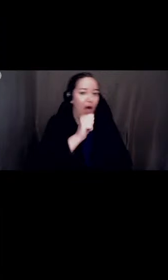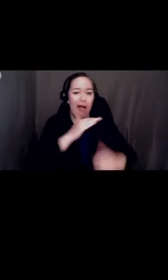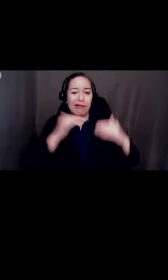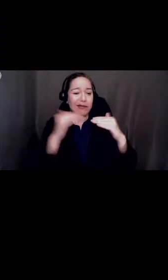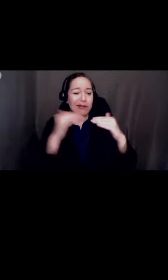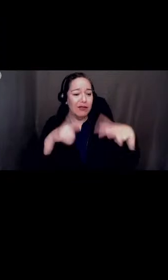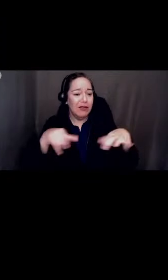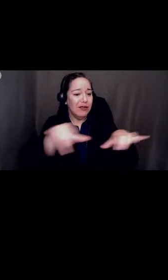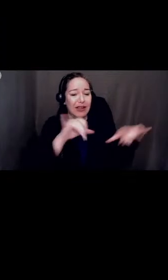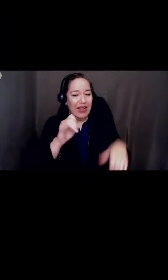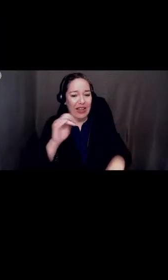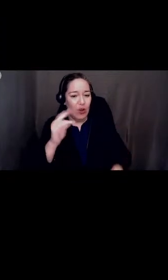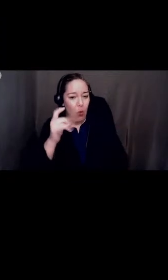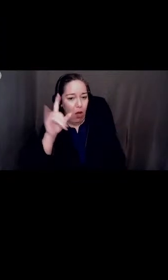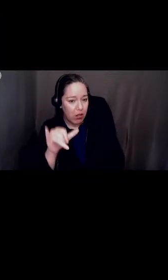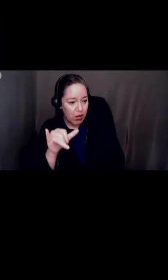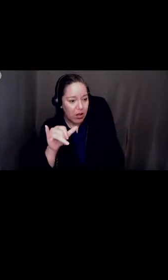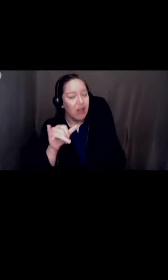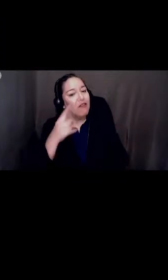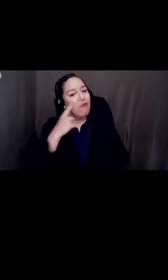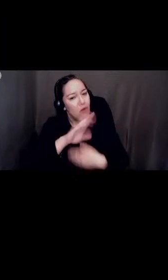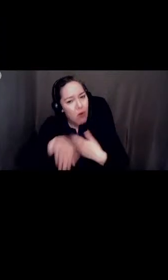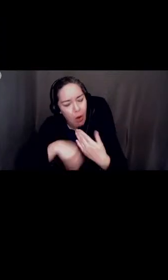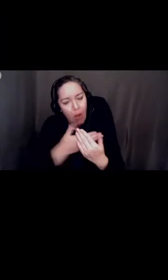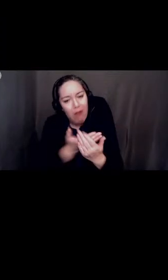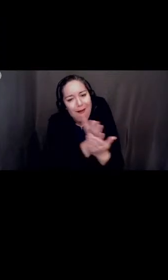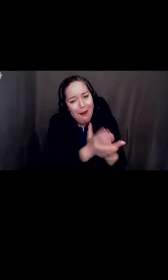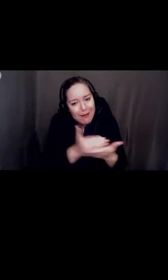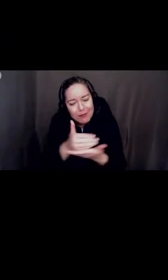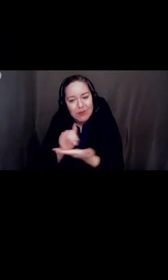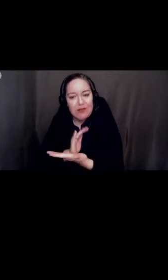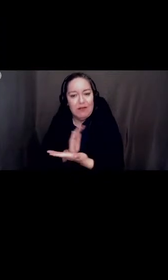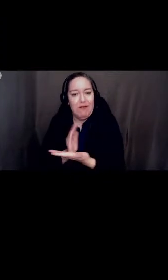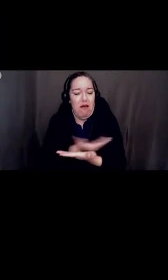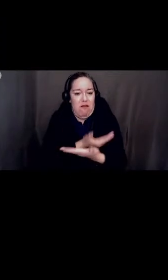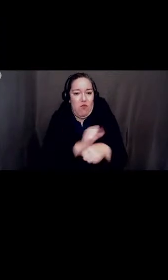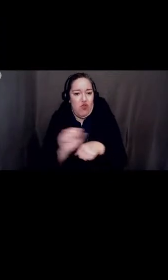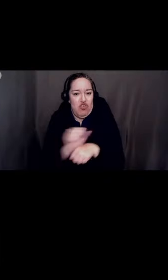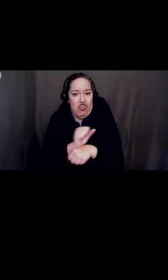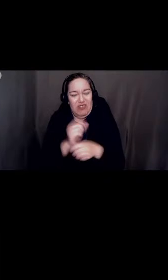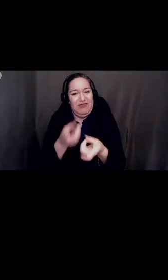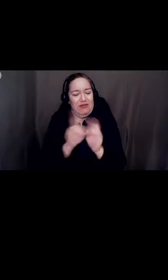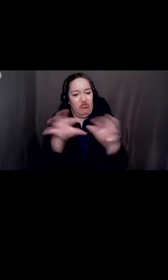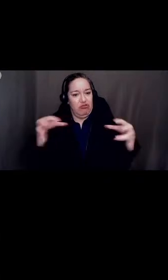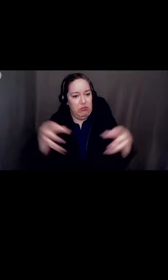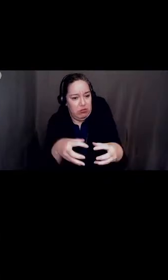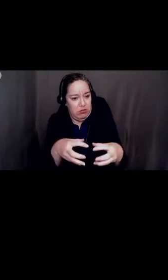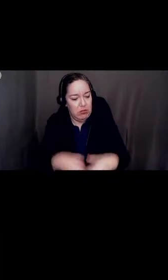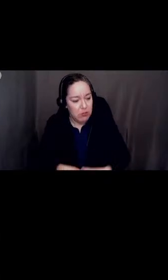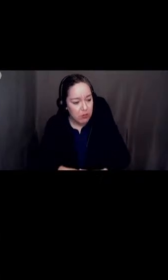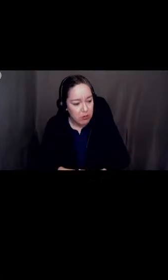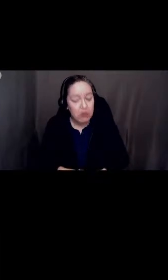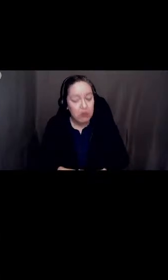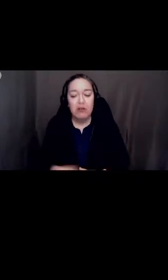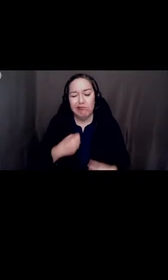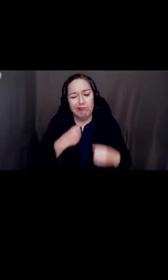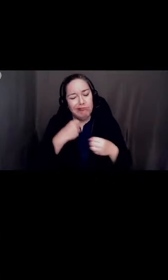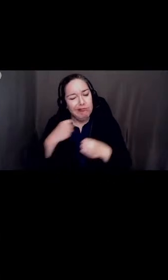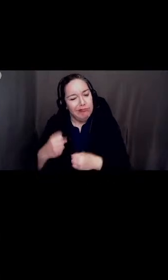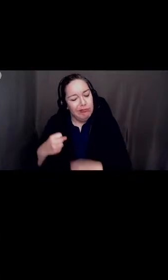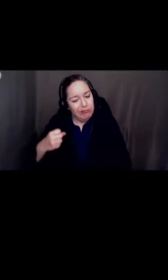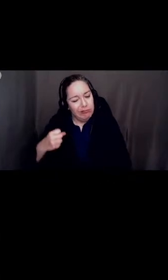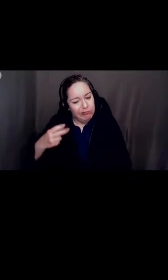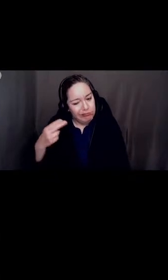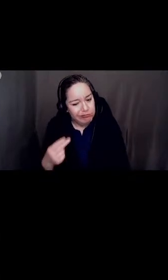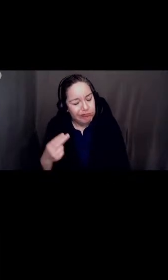aspects of our collective work as a district? We have a strong record of passing policies and making